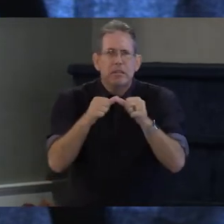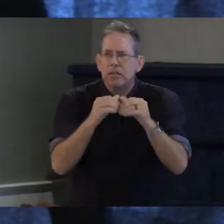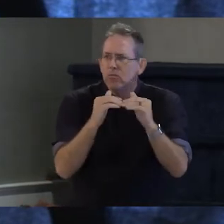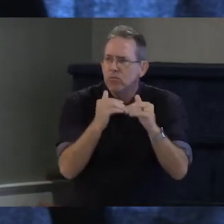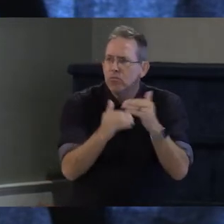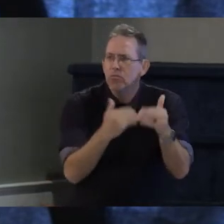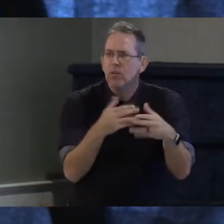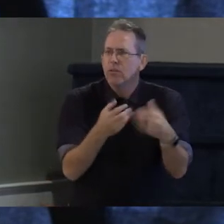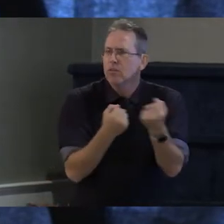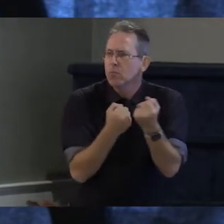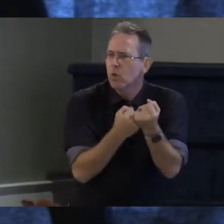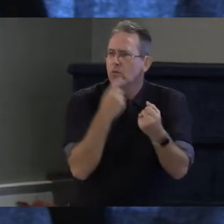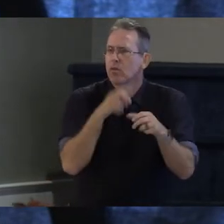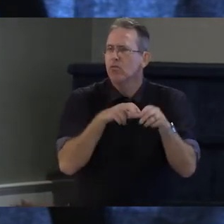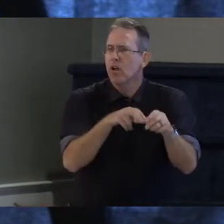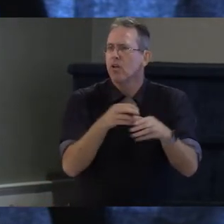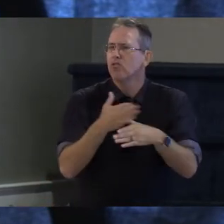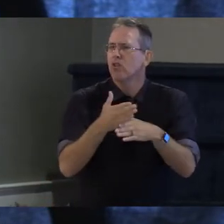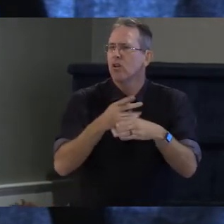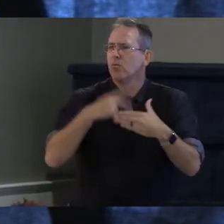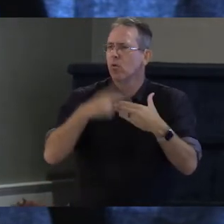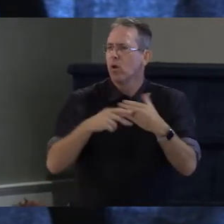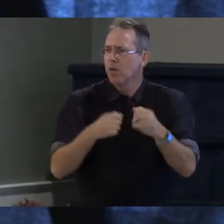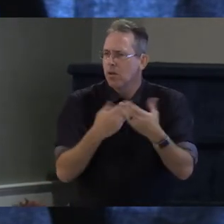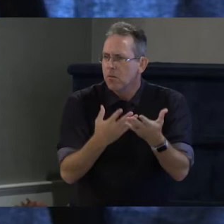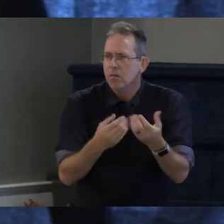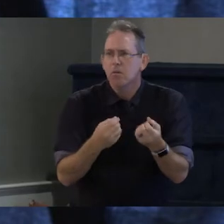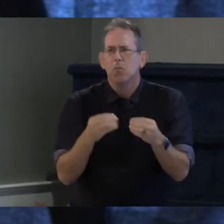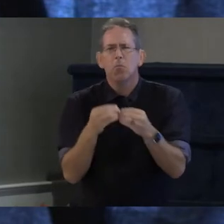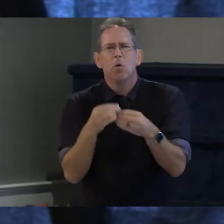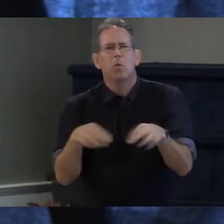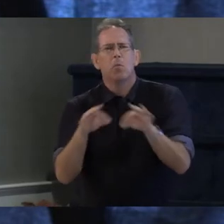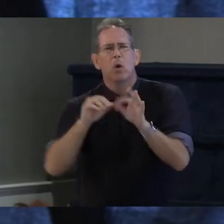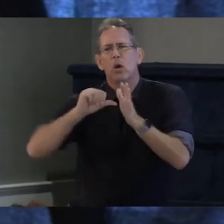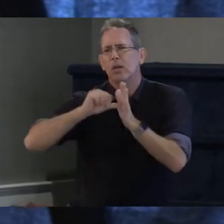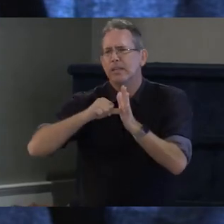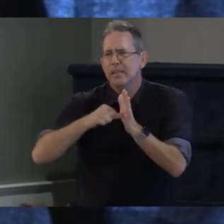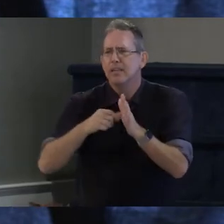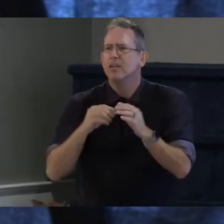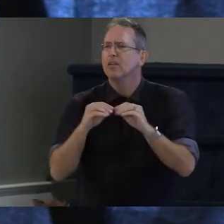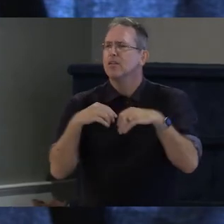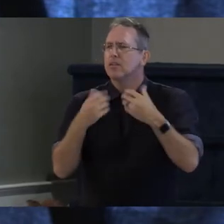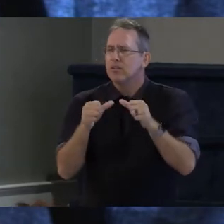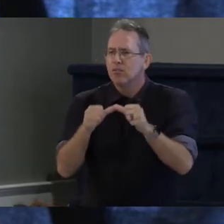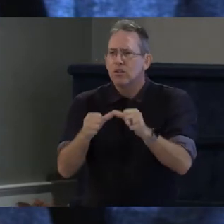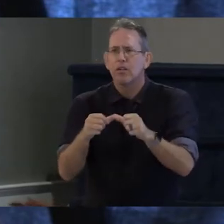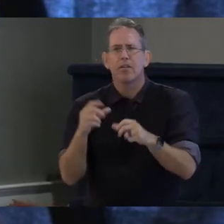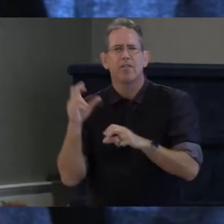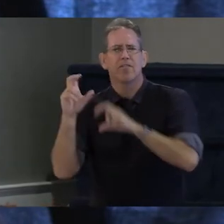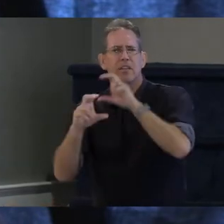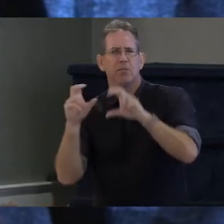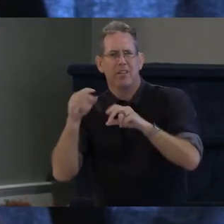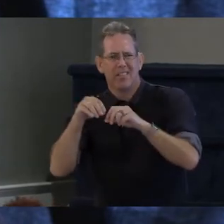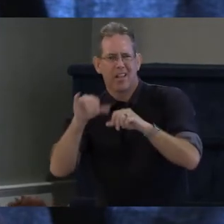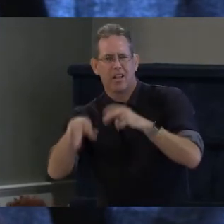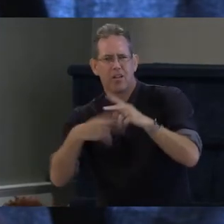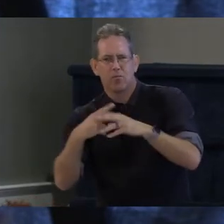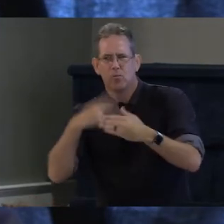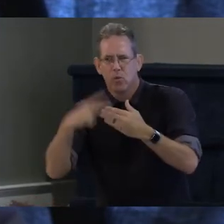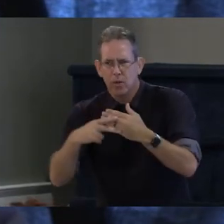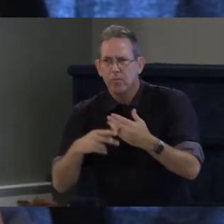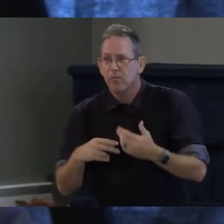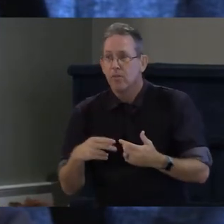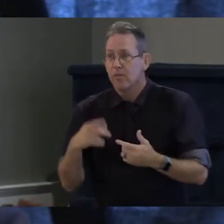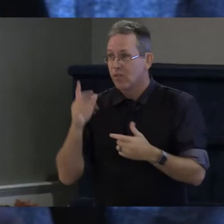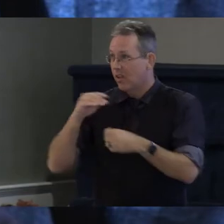Vermont but most importantly we need to make sure that we continue those investments long beyond when the pandemic is over